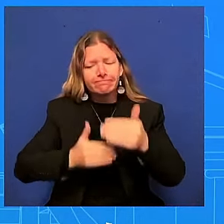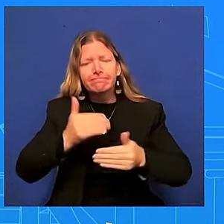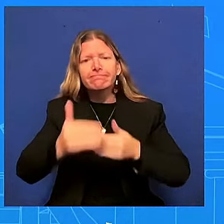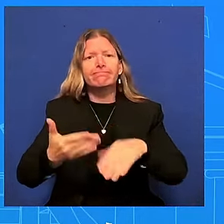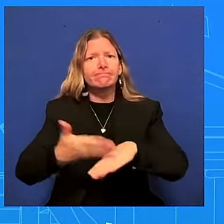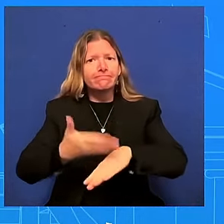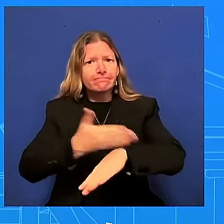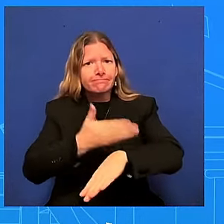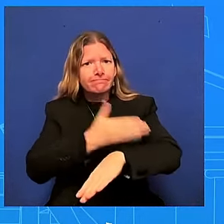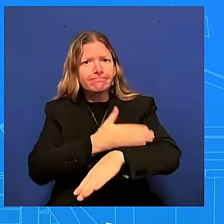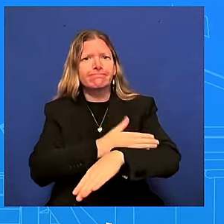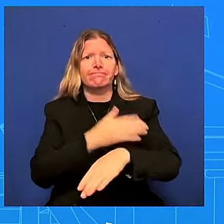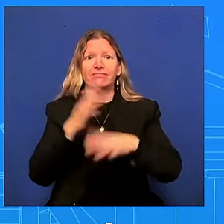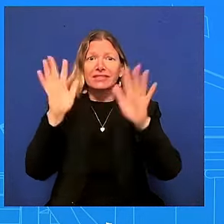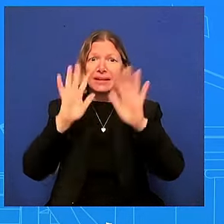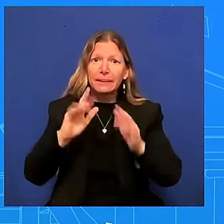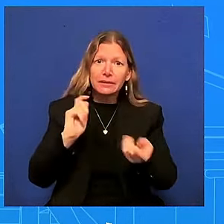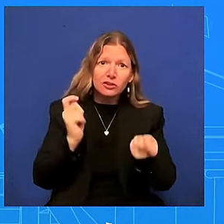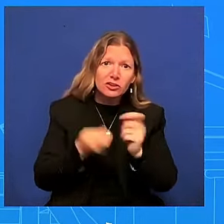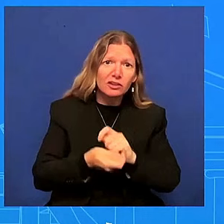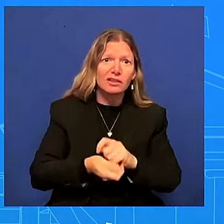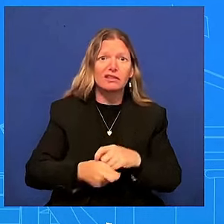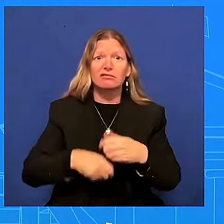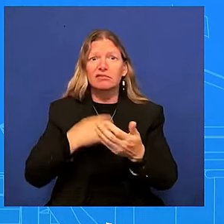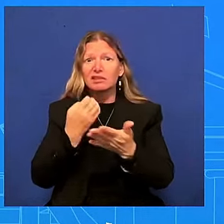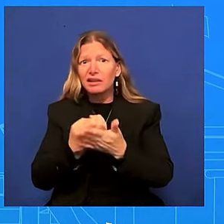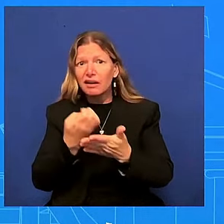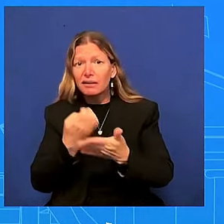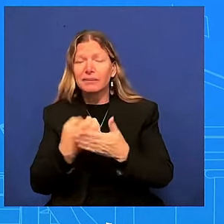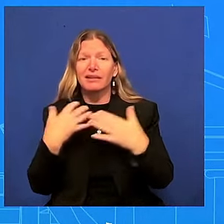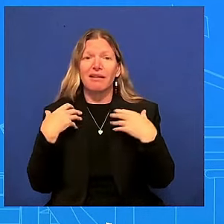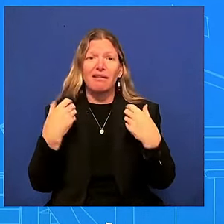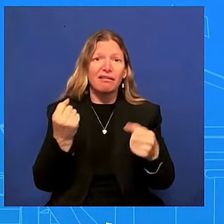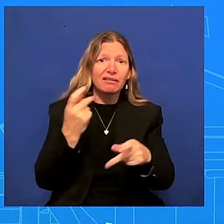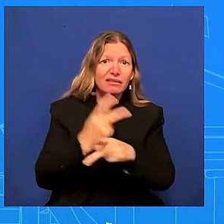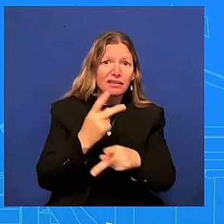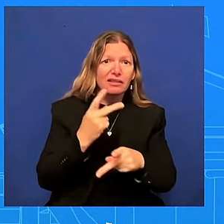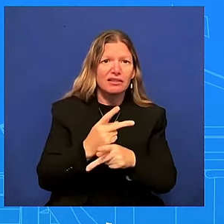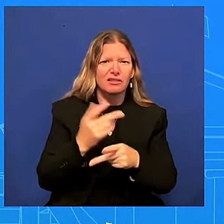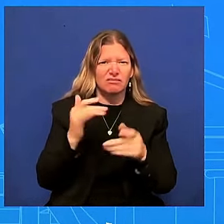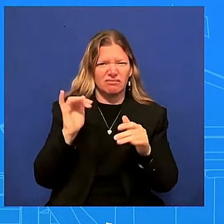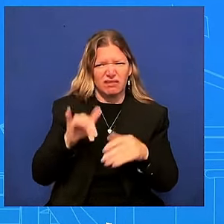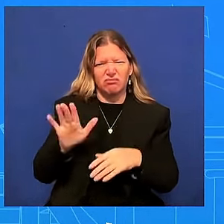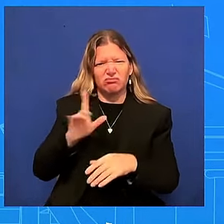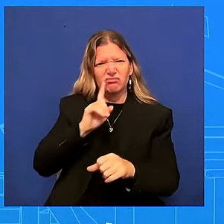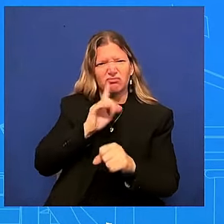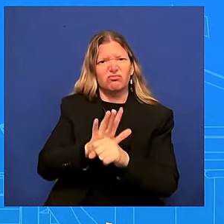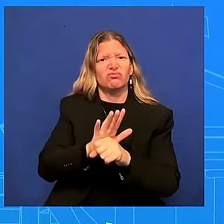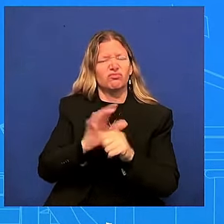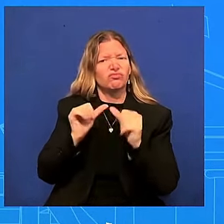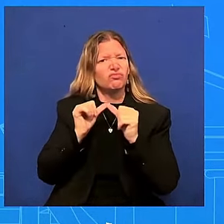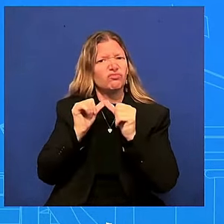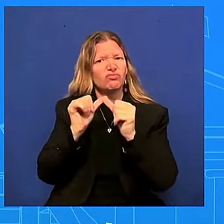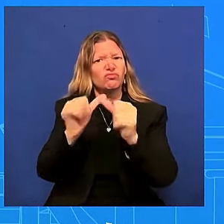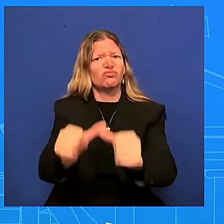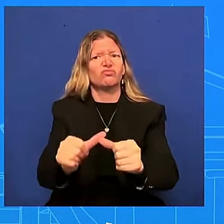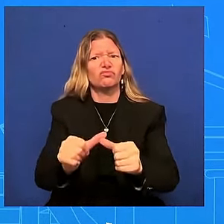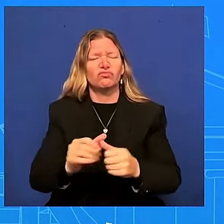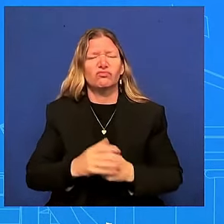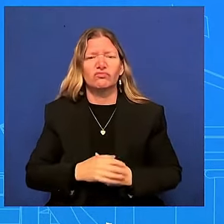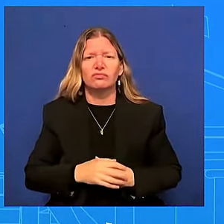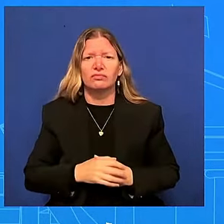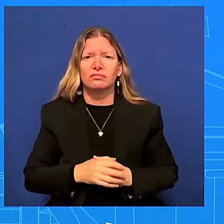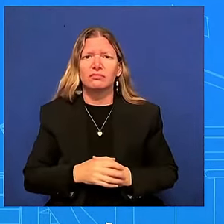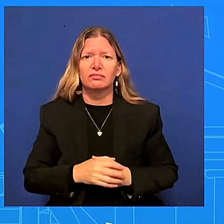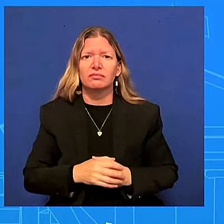whether it's health care that is what he is committed to doing and um nope he had a bad